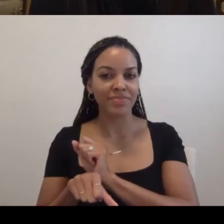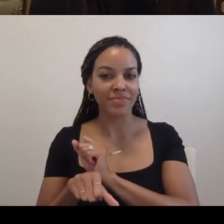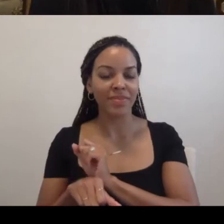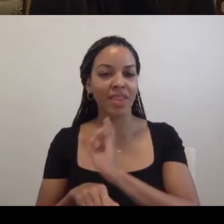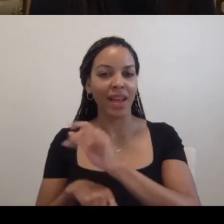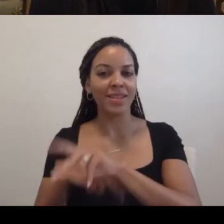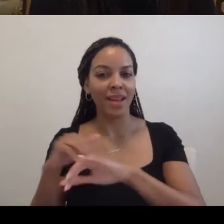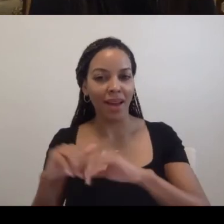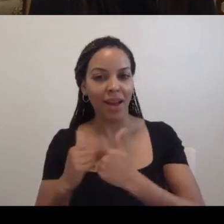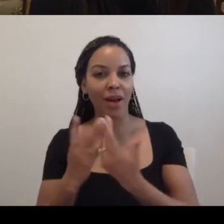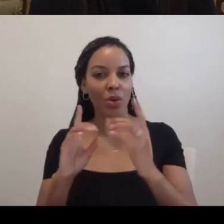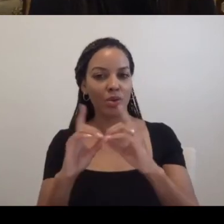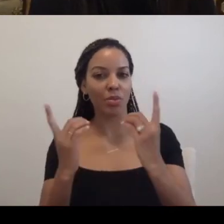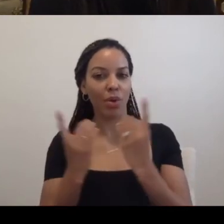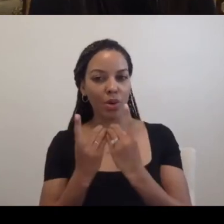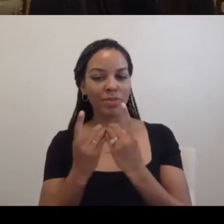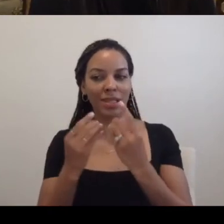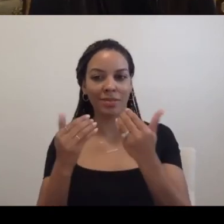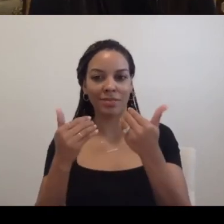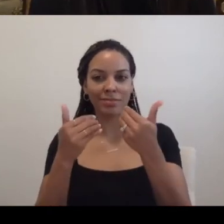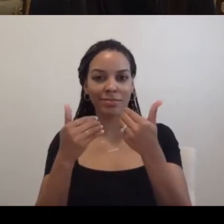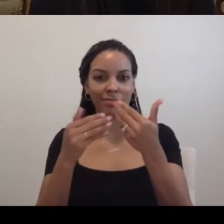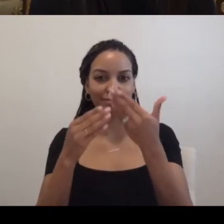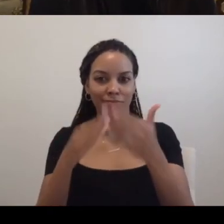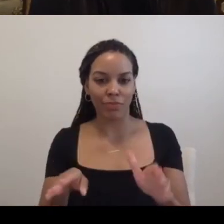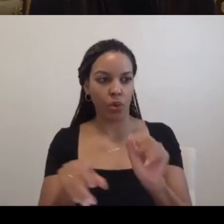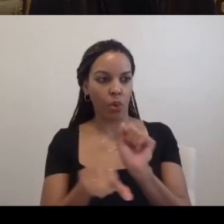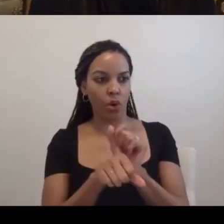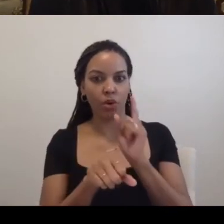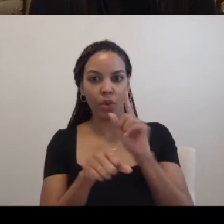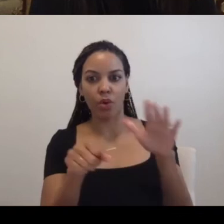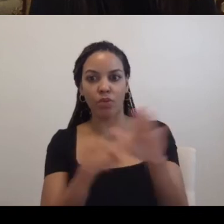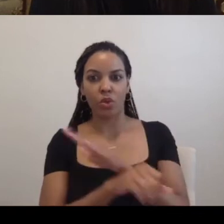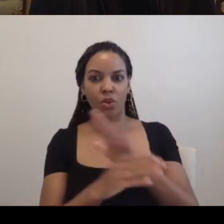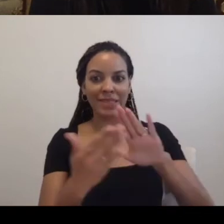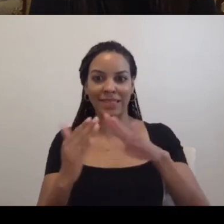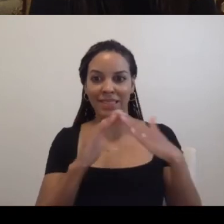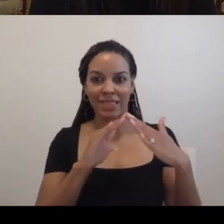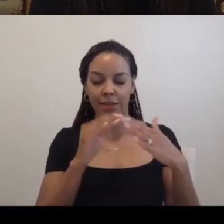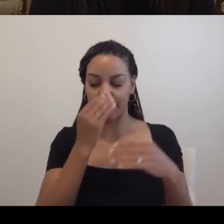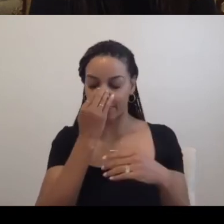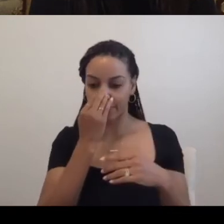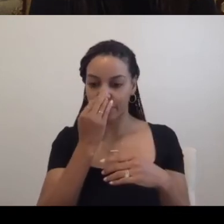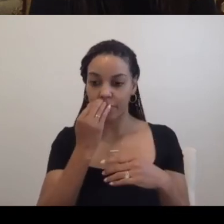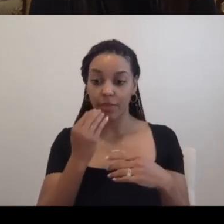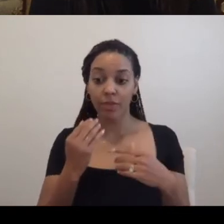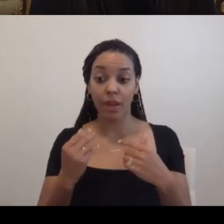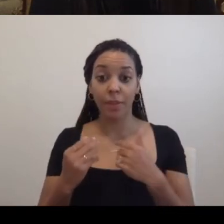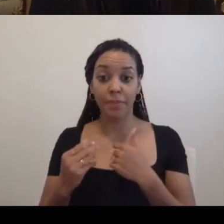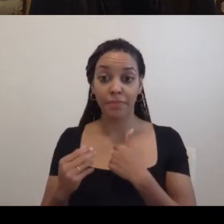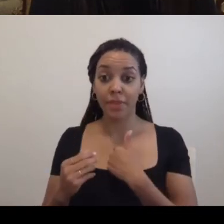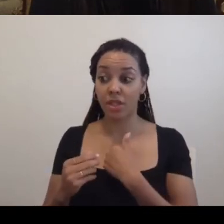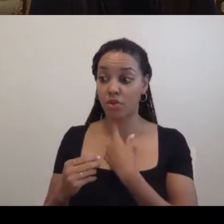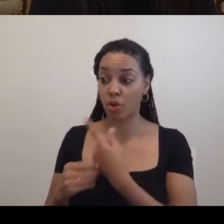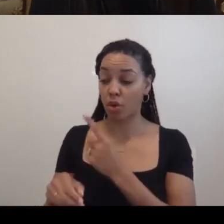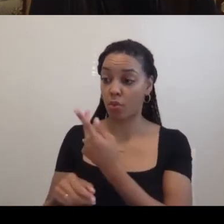the department divides up the work of the whole entire city. It was silent. I felt